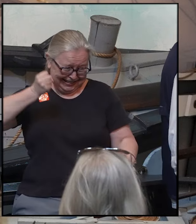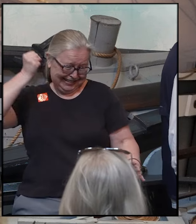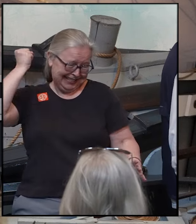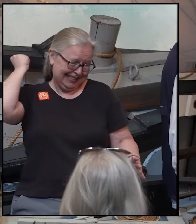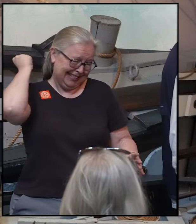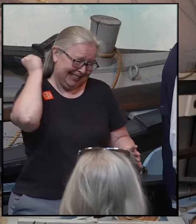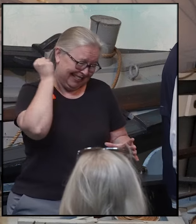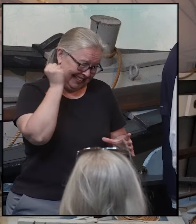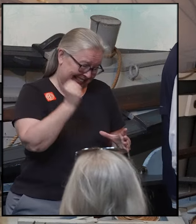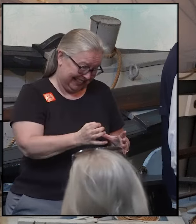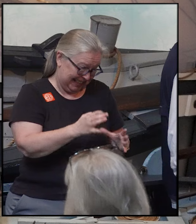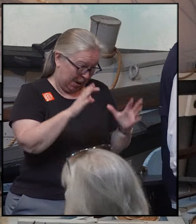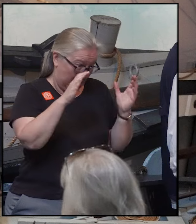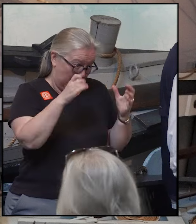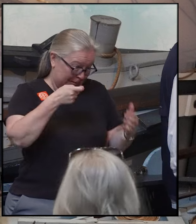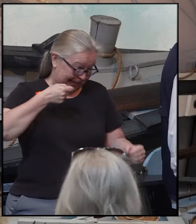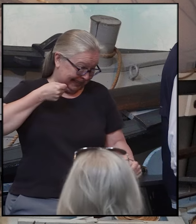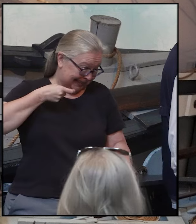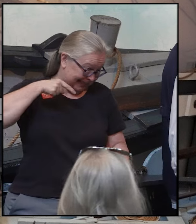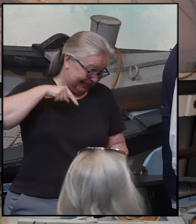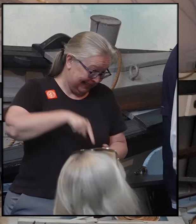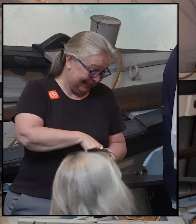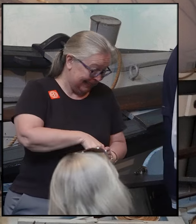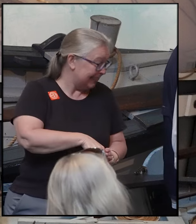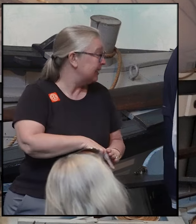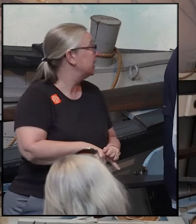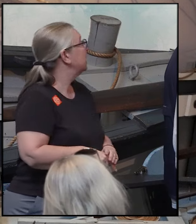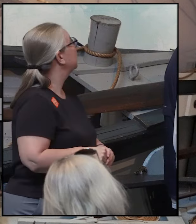And with any luck, we're going to get that one in.